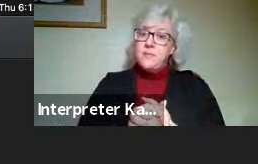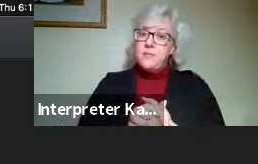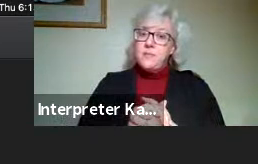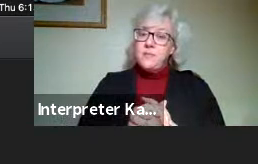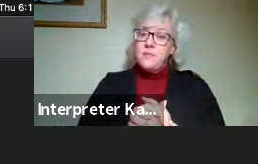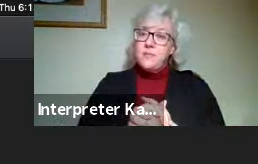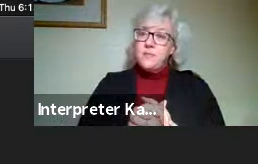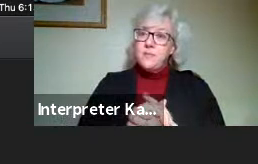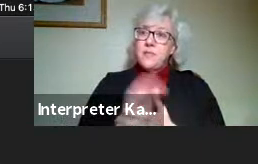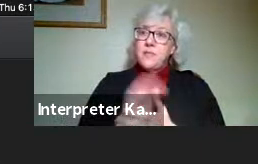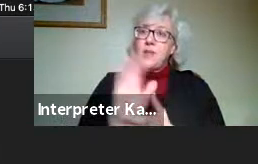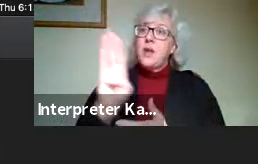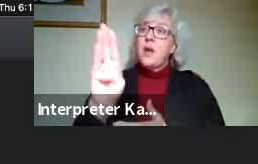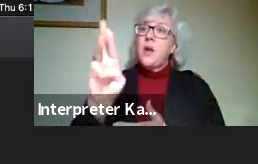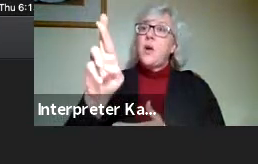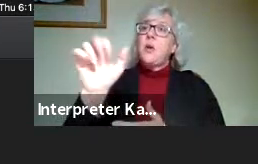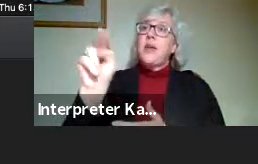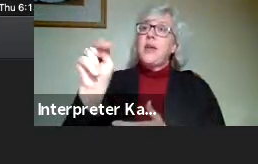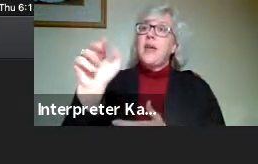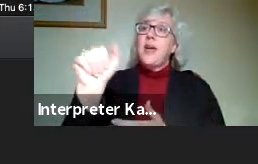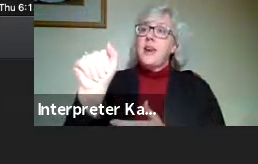Brianna Johnson,